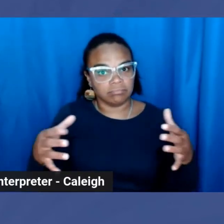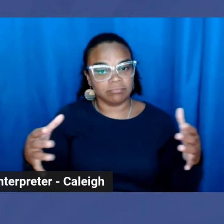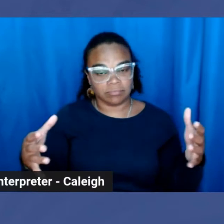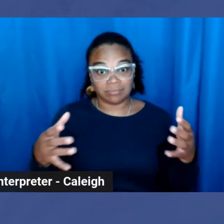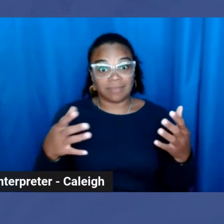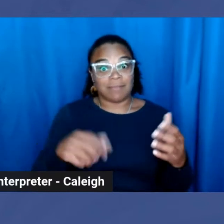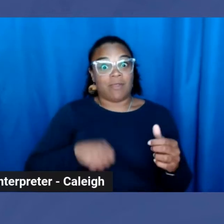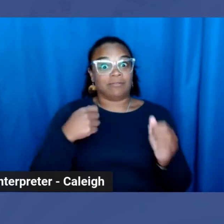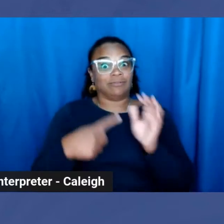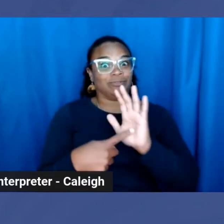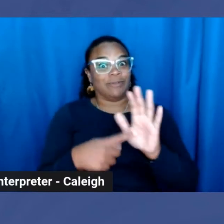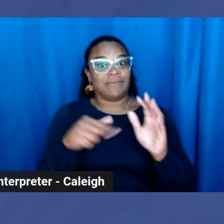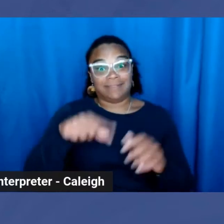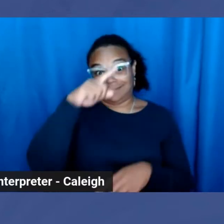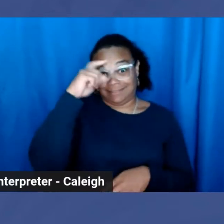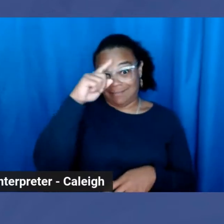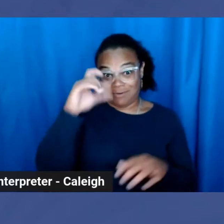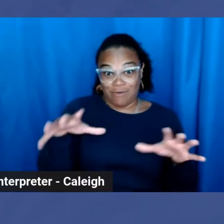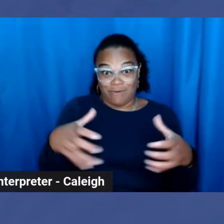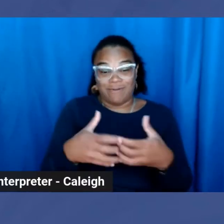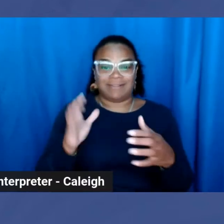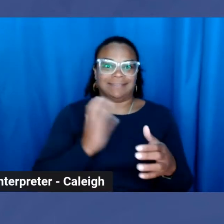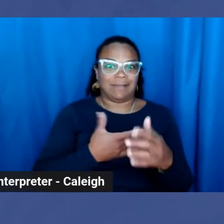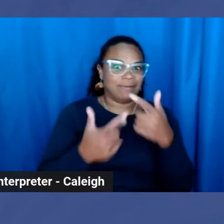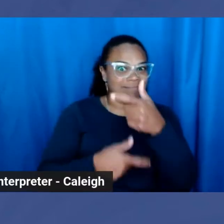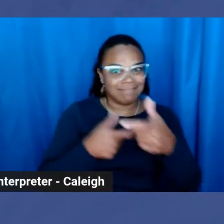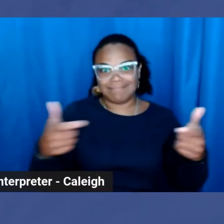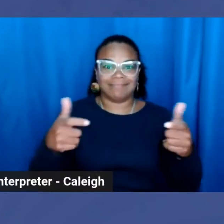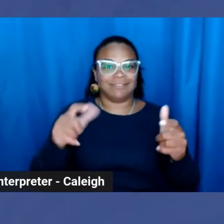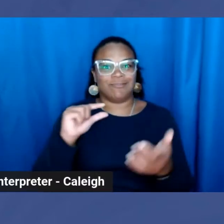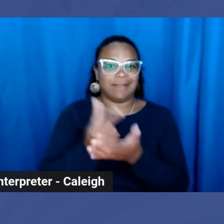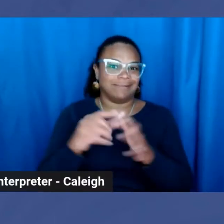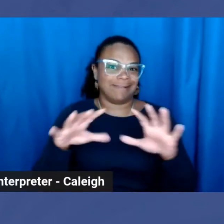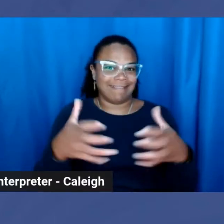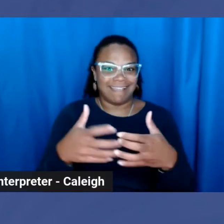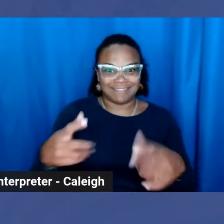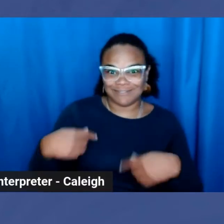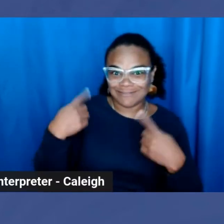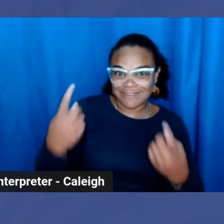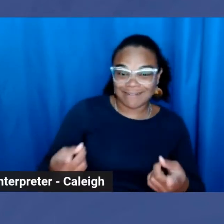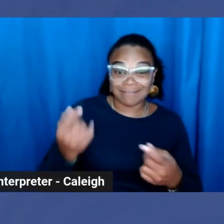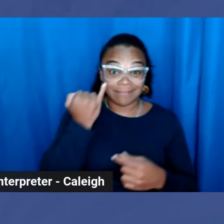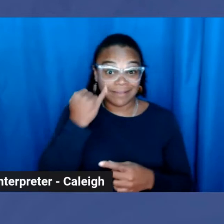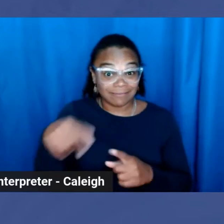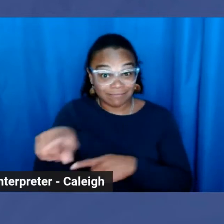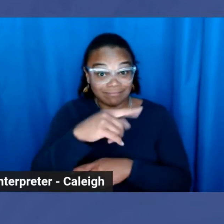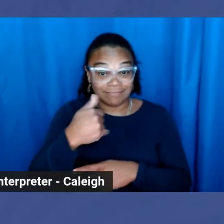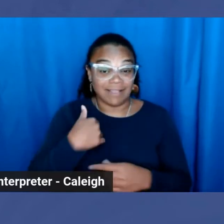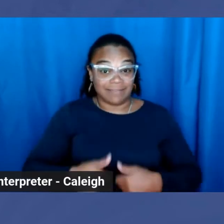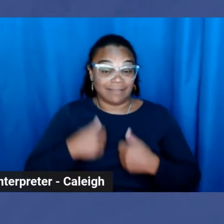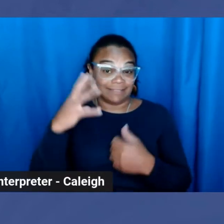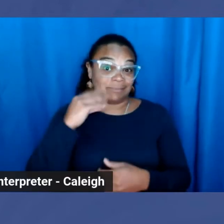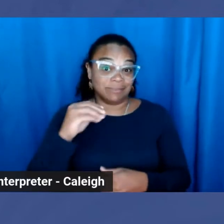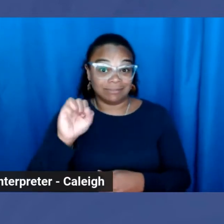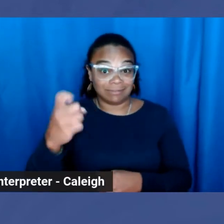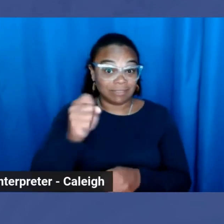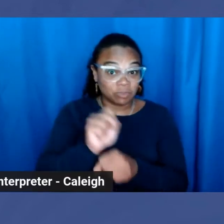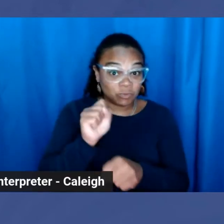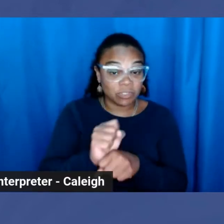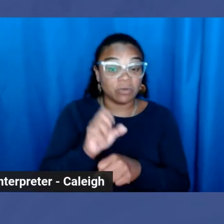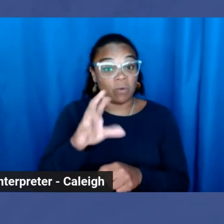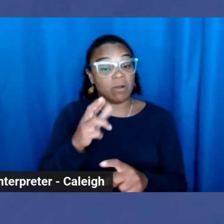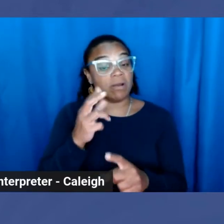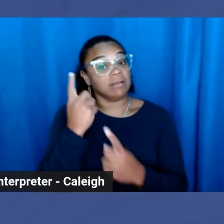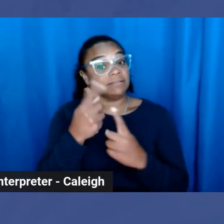our largest graduating class to date. If you're a person with lived experience in the sex trade, or if you consider yourself to be either a